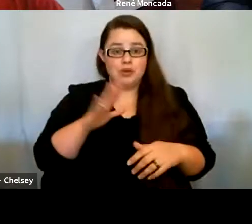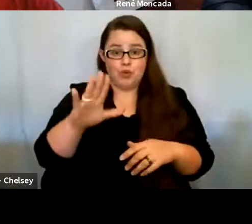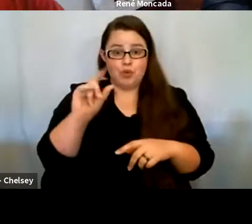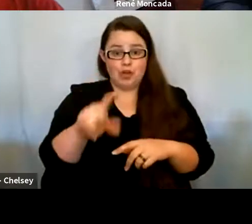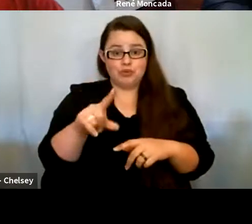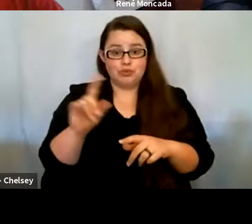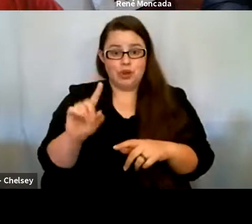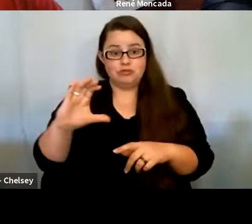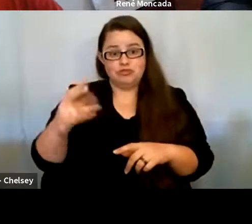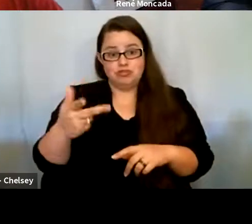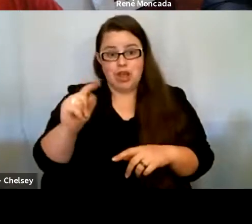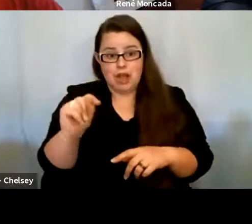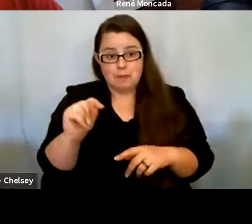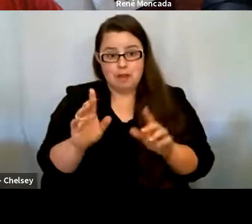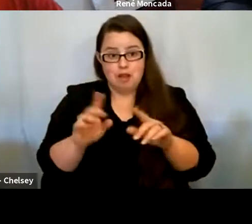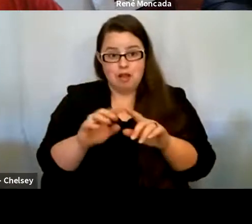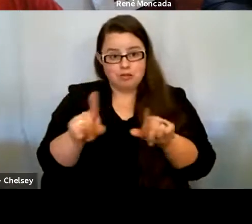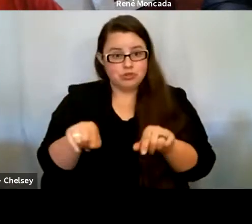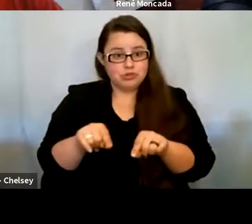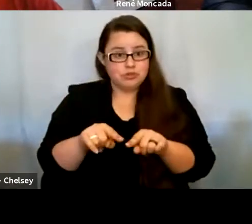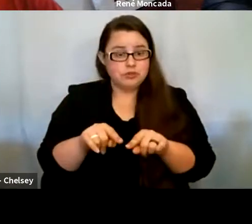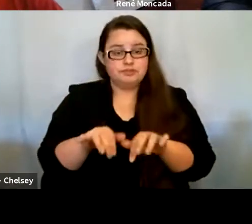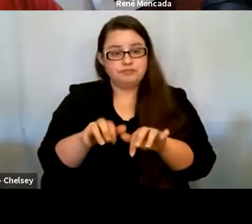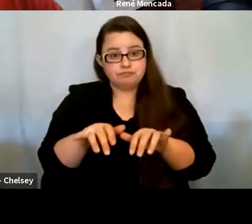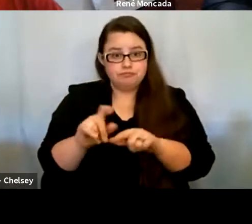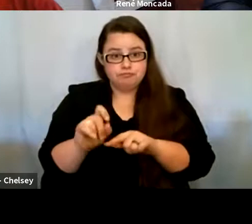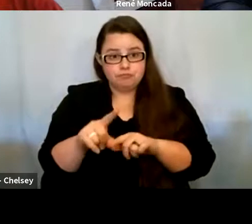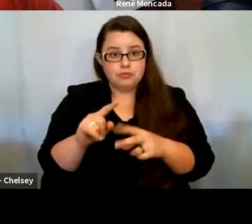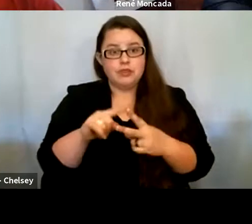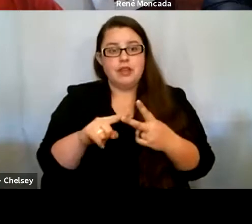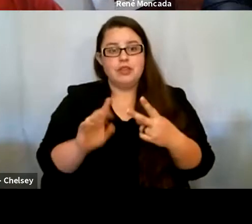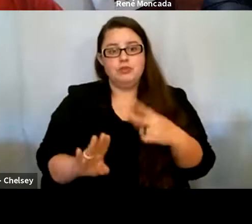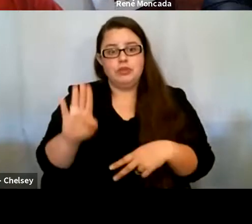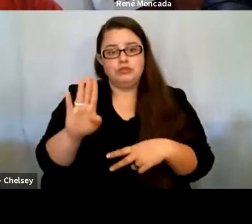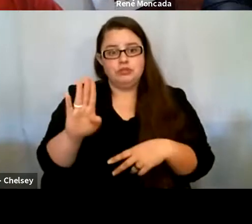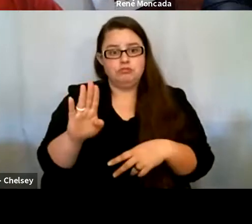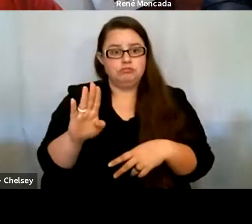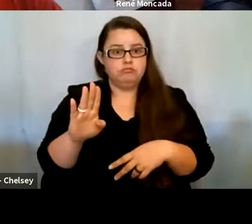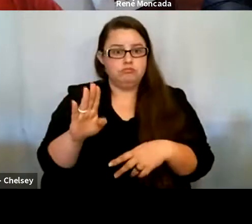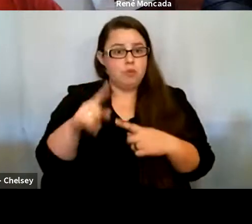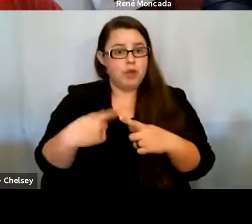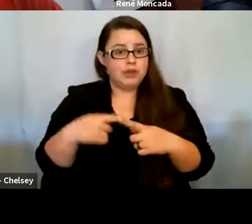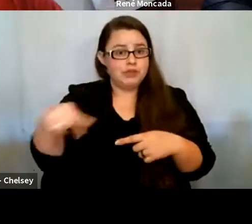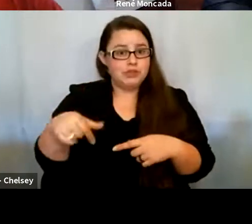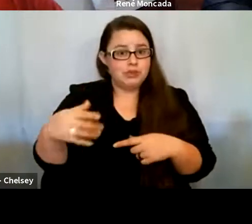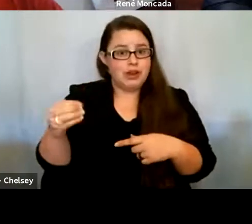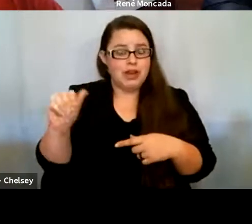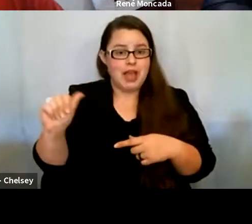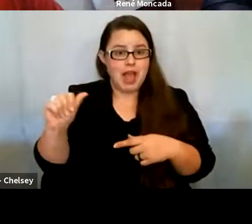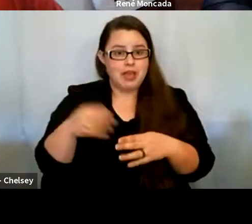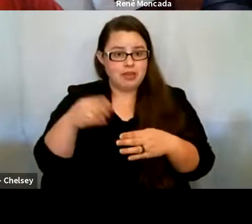chat box section and raise your hand as we do the Q&A at the end.